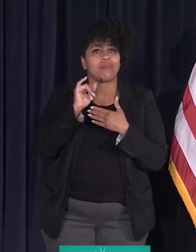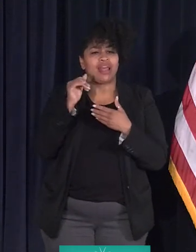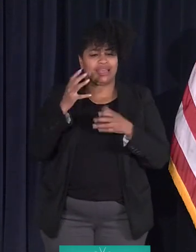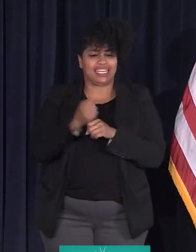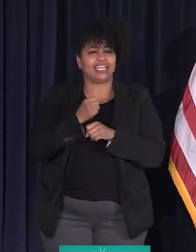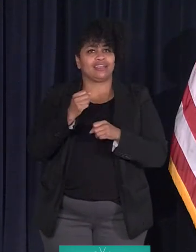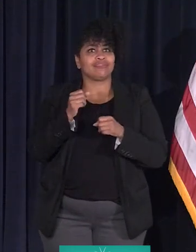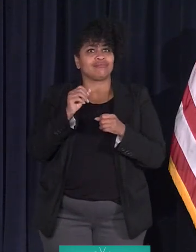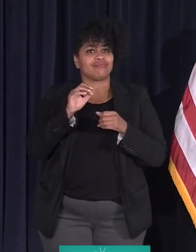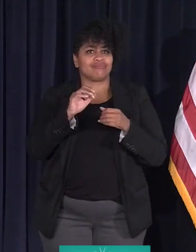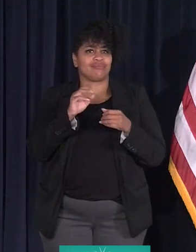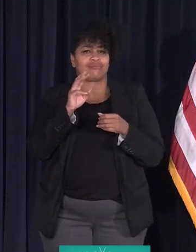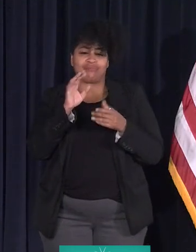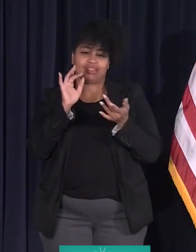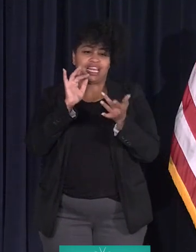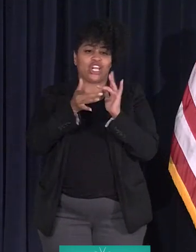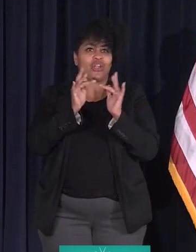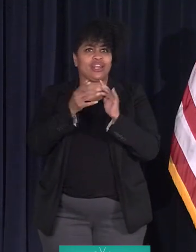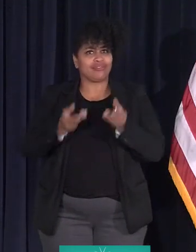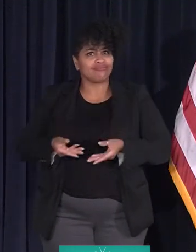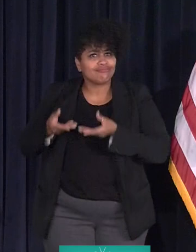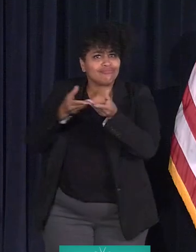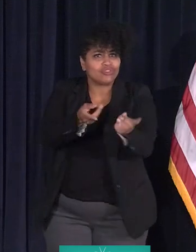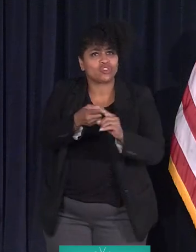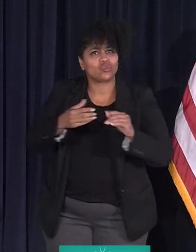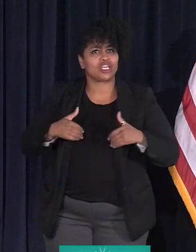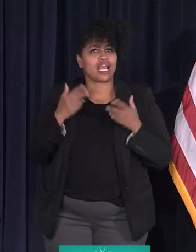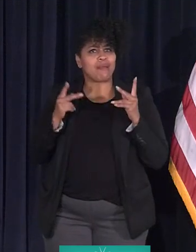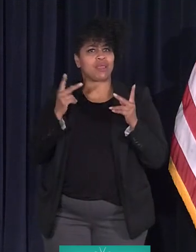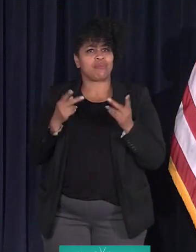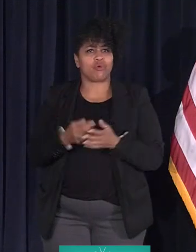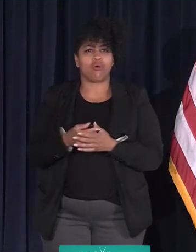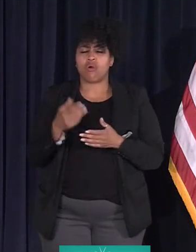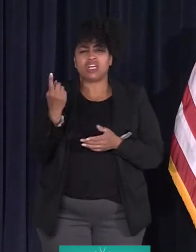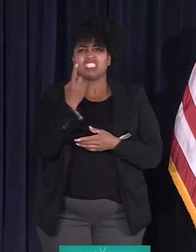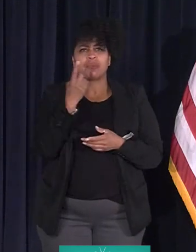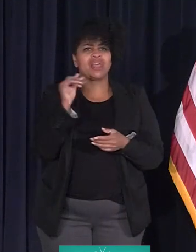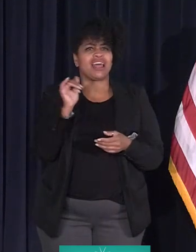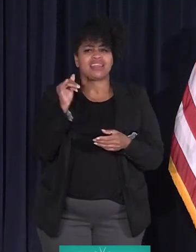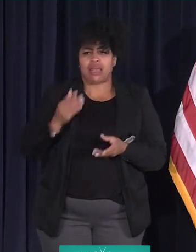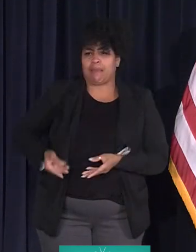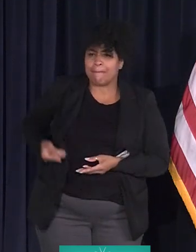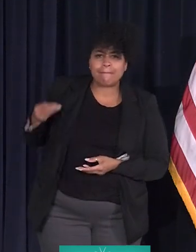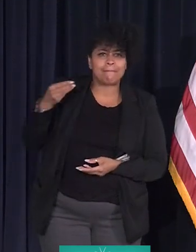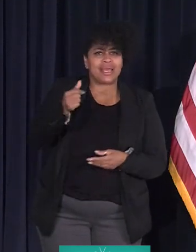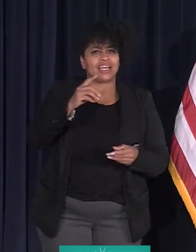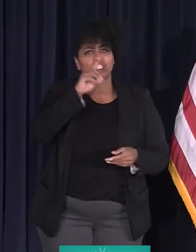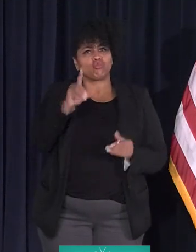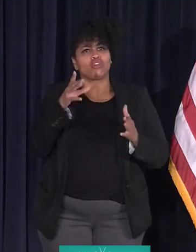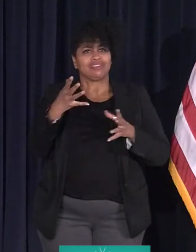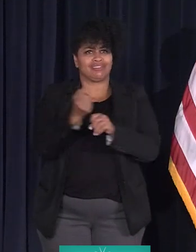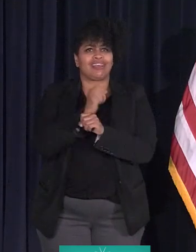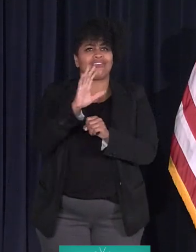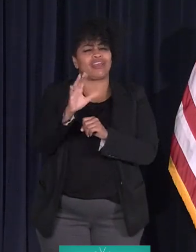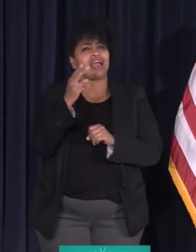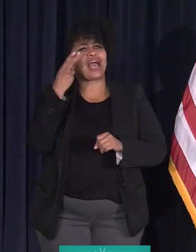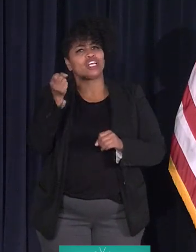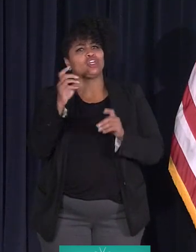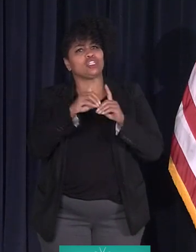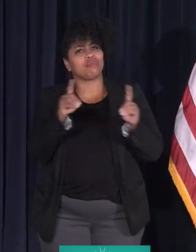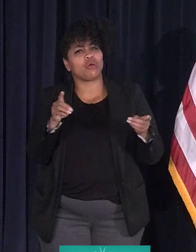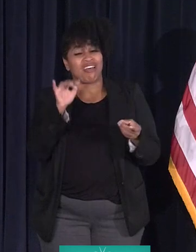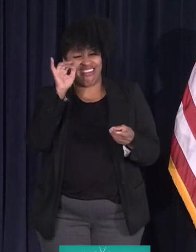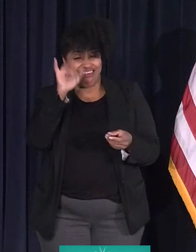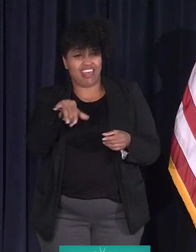youth. Or sometimes it's something innovative like paying Detroiters to get their high school diploma. This is the work that the